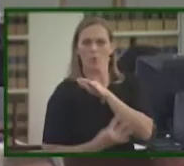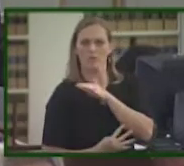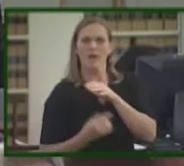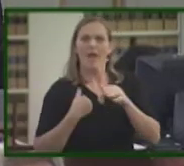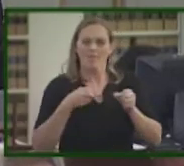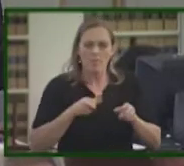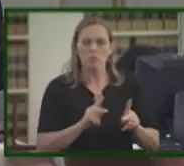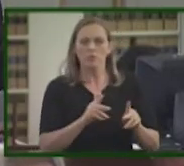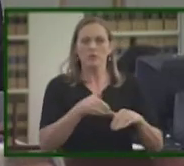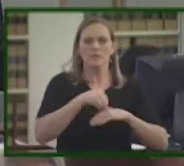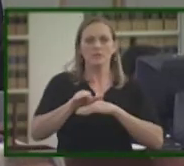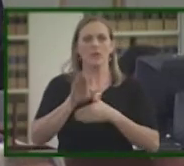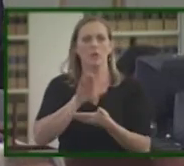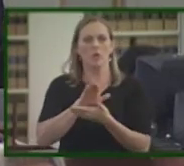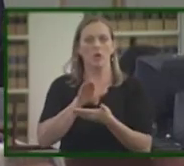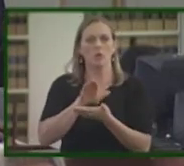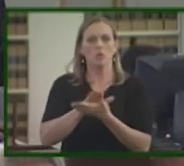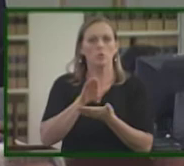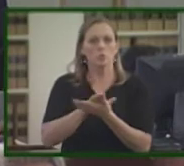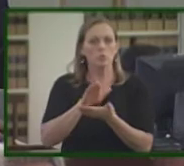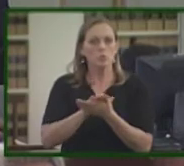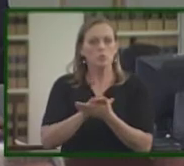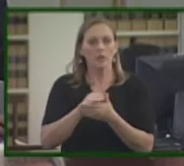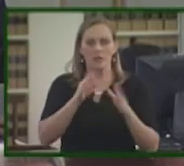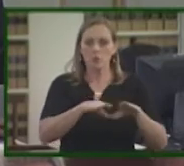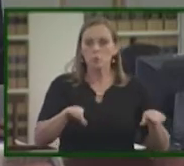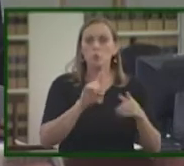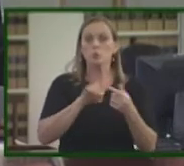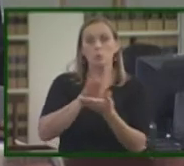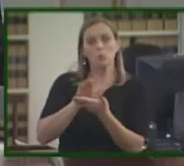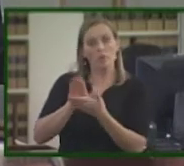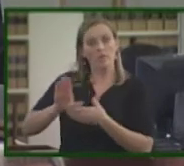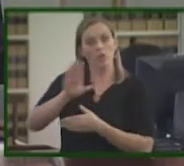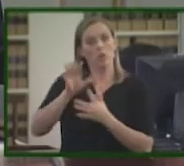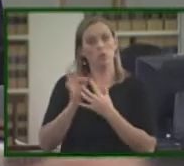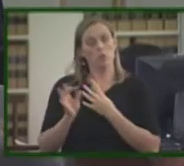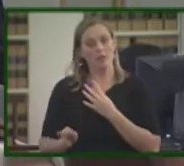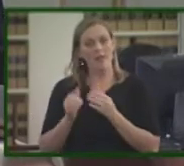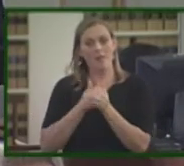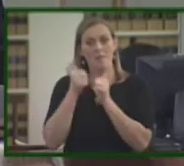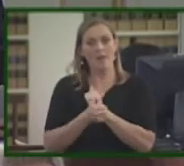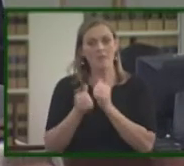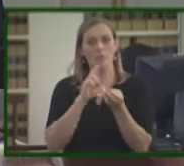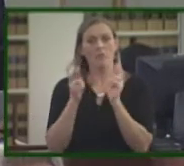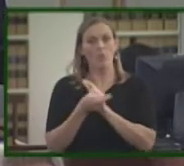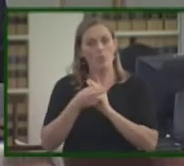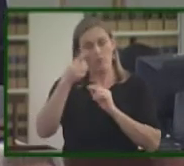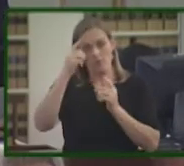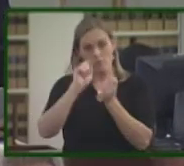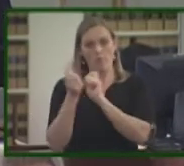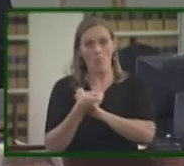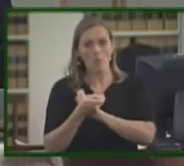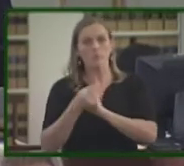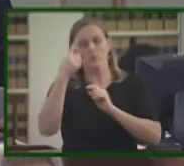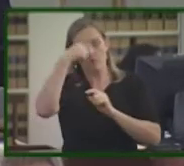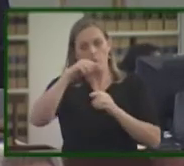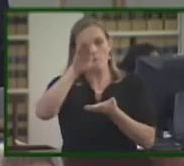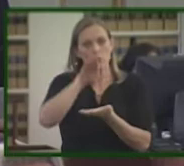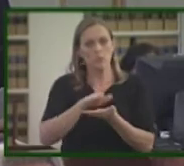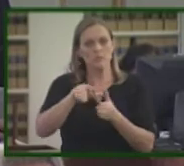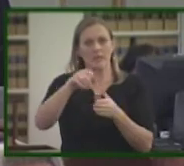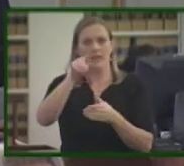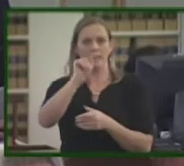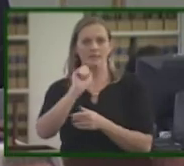the opportunity to send their children to the school of their choice. Passing reforms that reduce income inequality by reducing taxes.